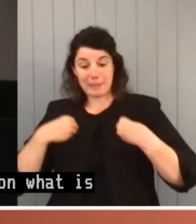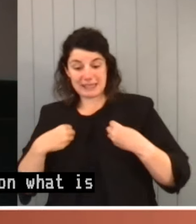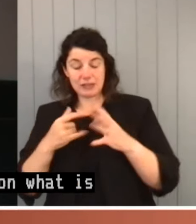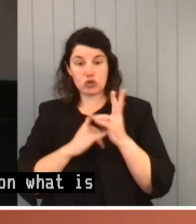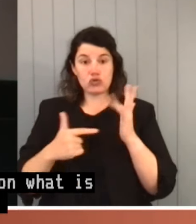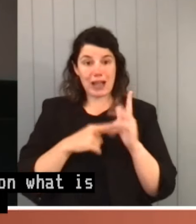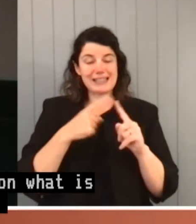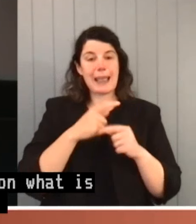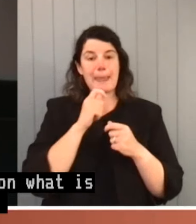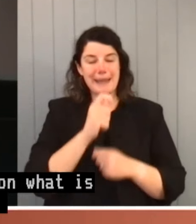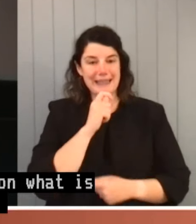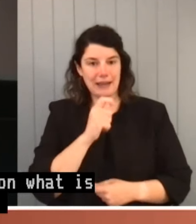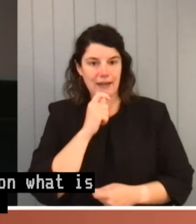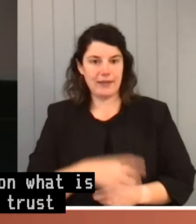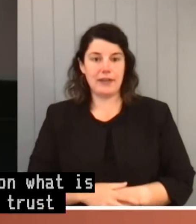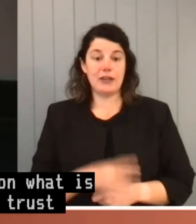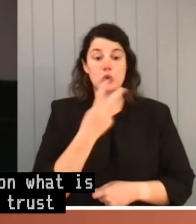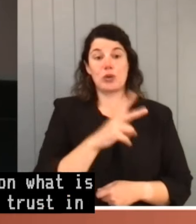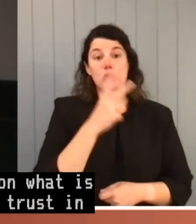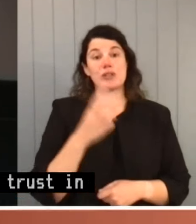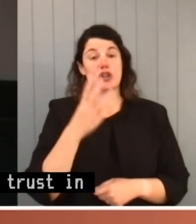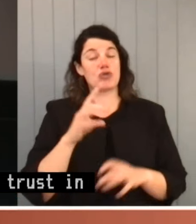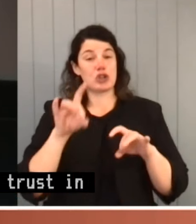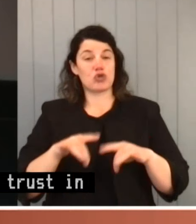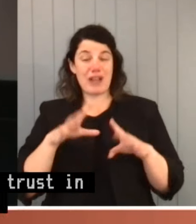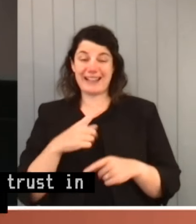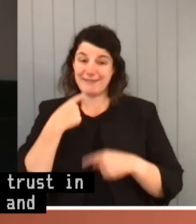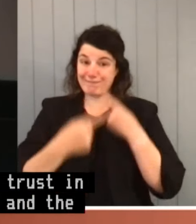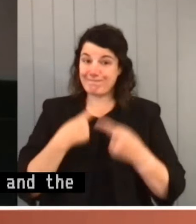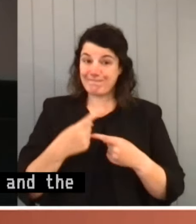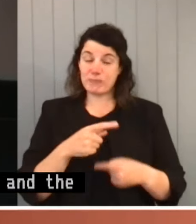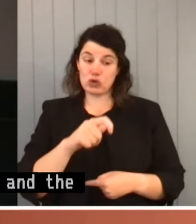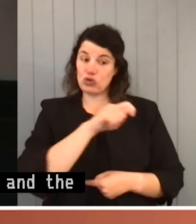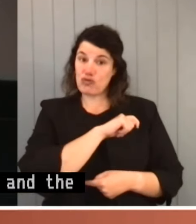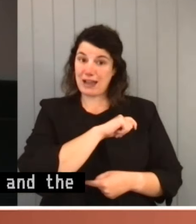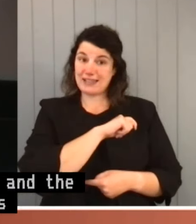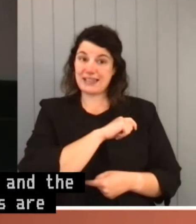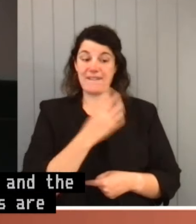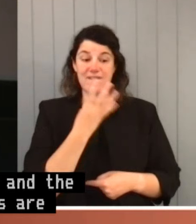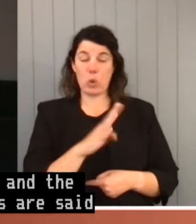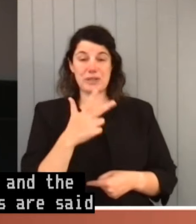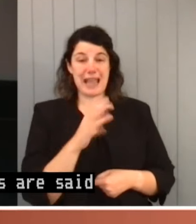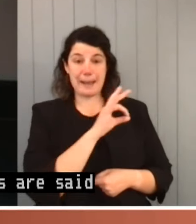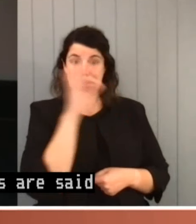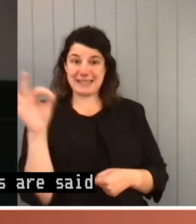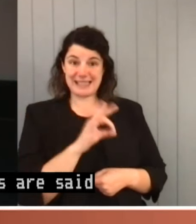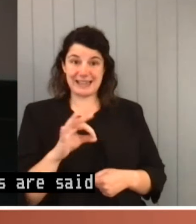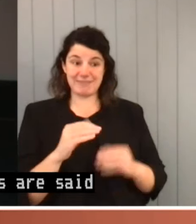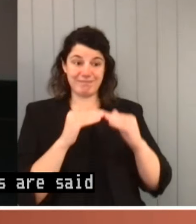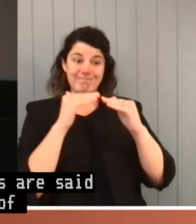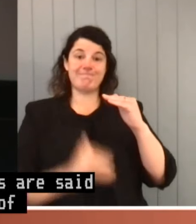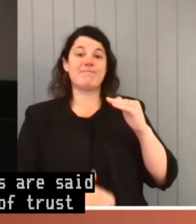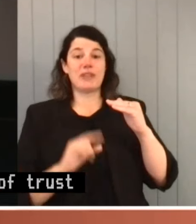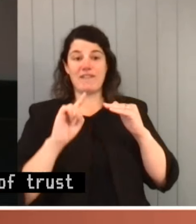2023, Australians were said to have indicated a level of trust measured at 48%, falling for the first time below